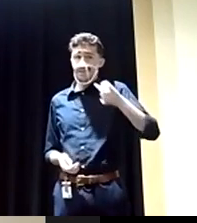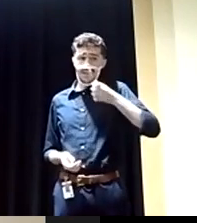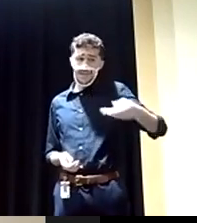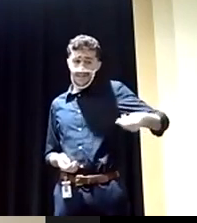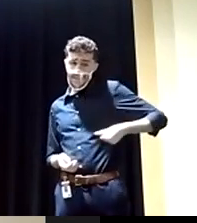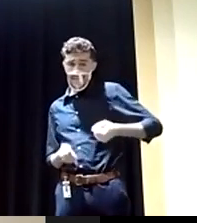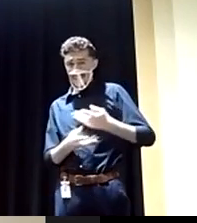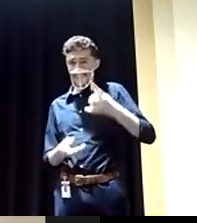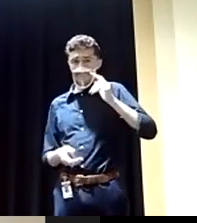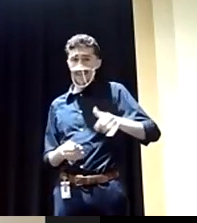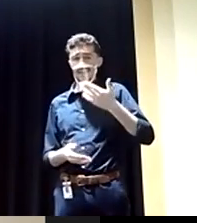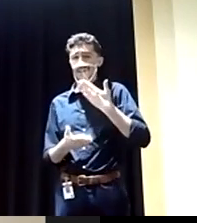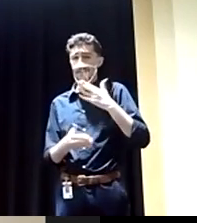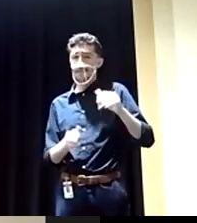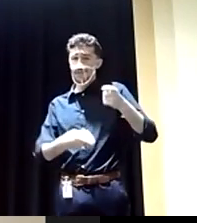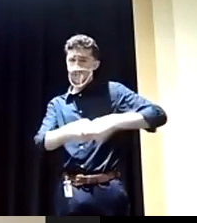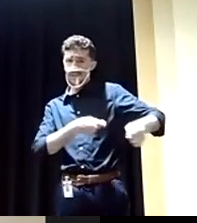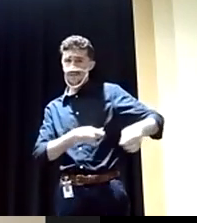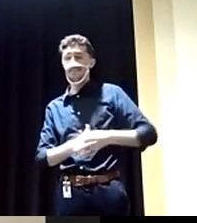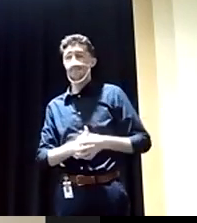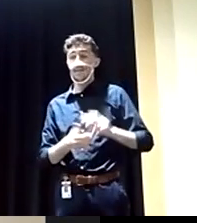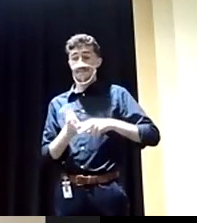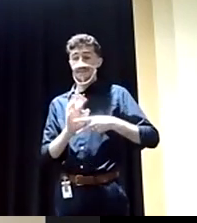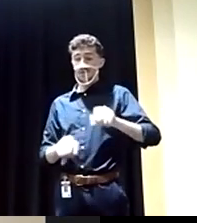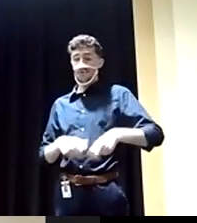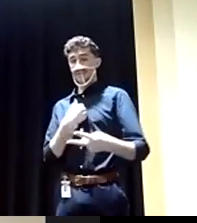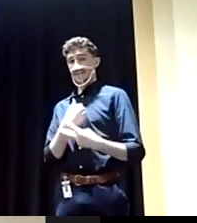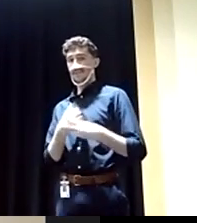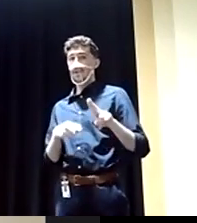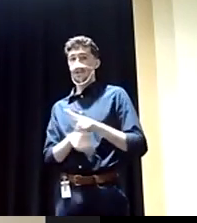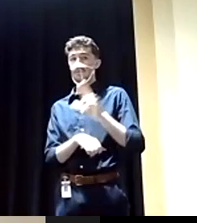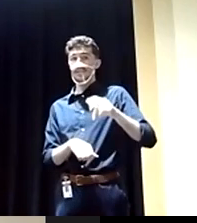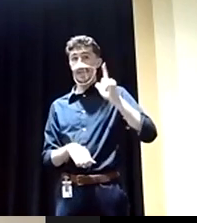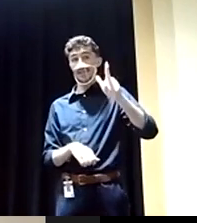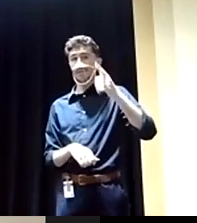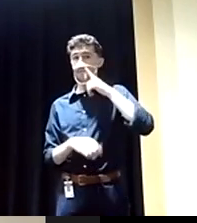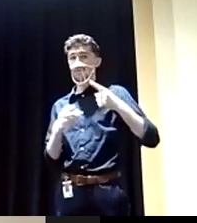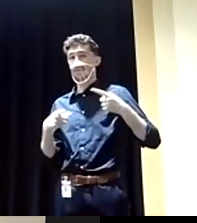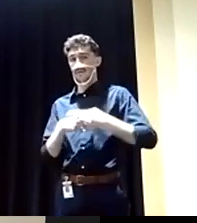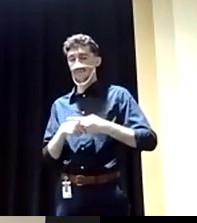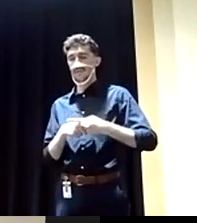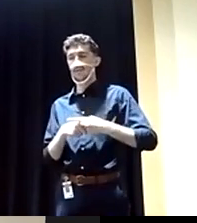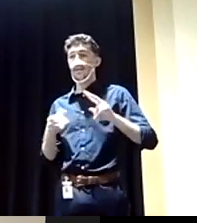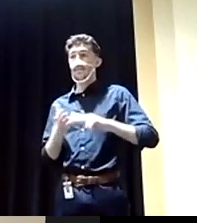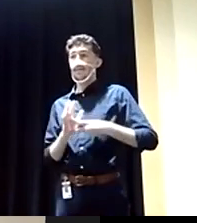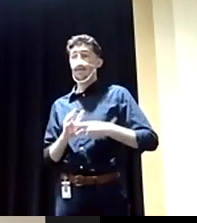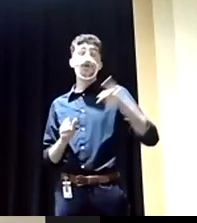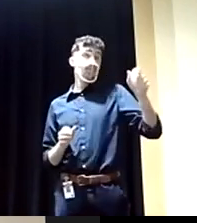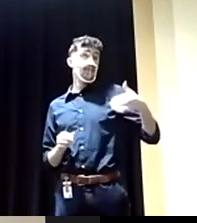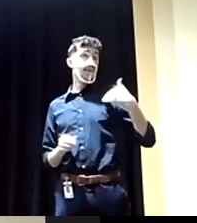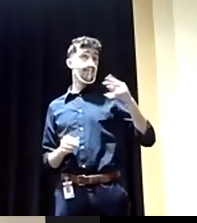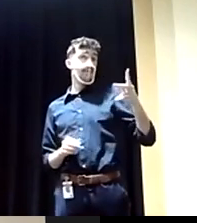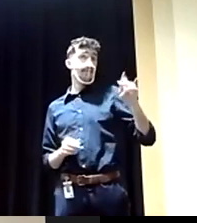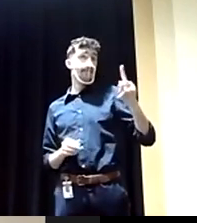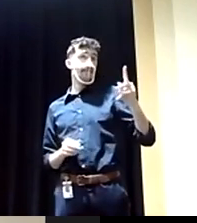trade from the beginning. He could have kept that and he could have used that in this conflict as something that you can have a pipeline,